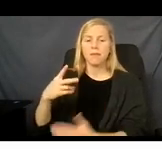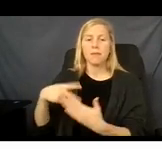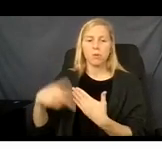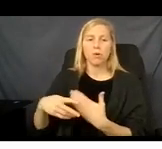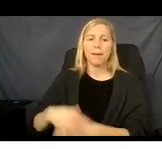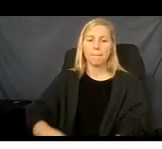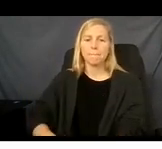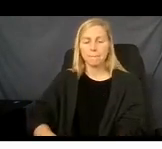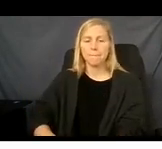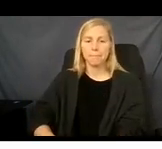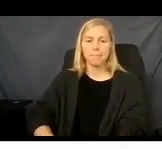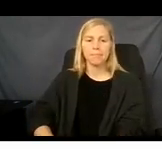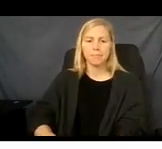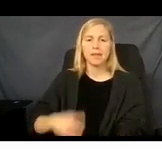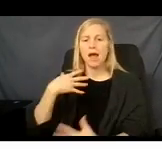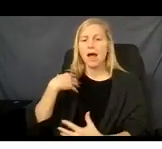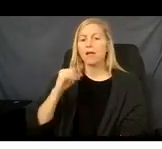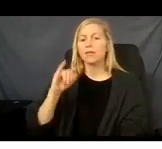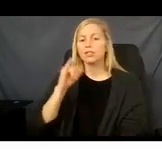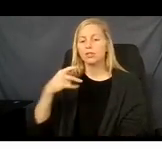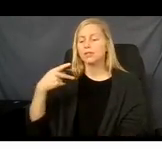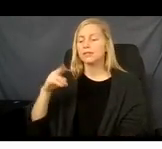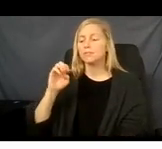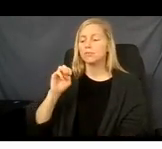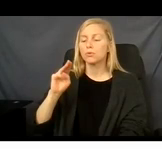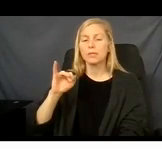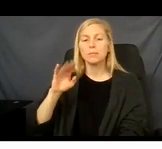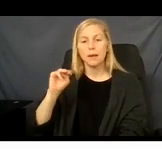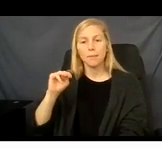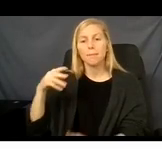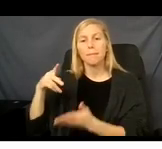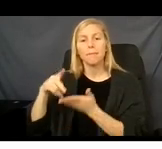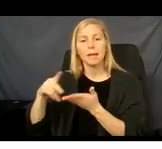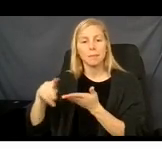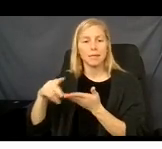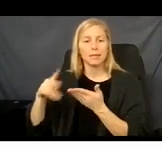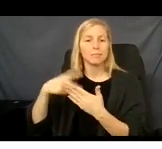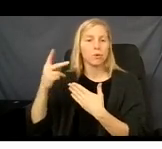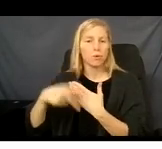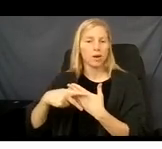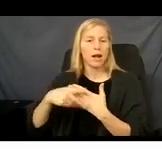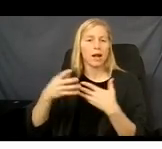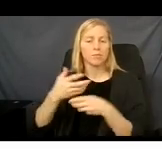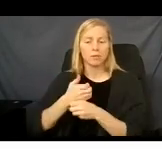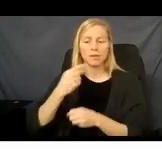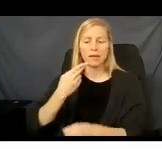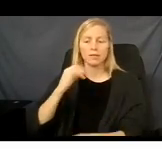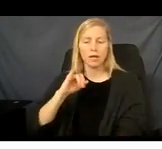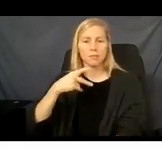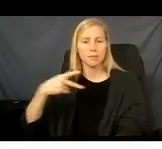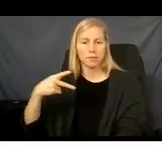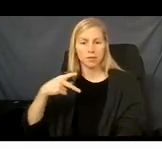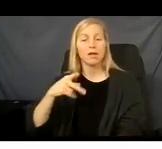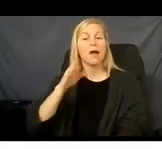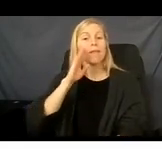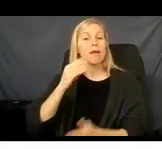The Health Insurance Premium Payment Program would assist you with paying parts